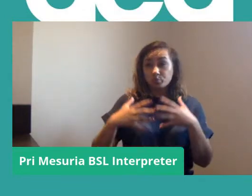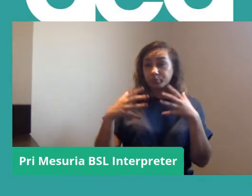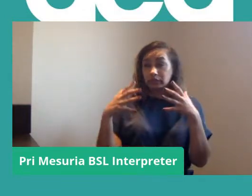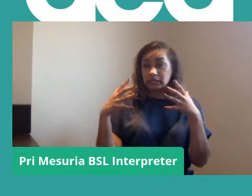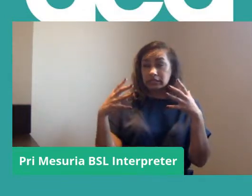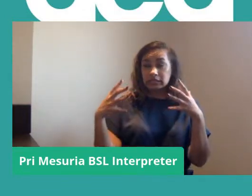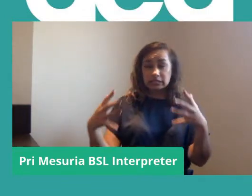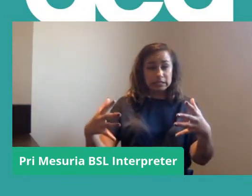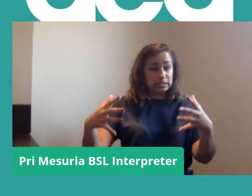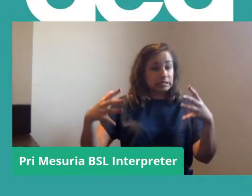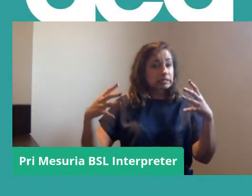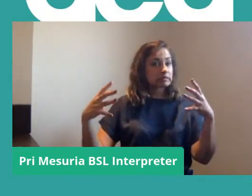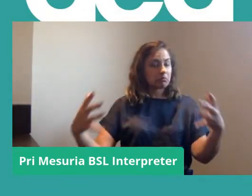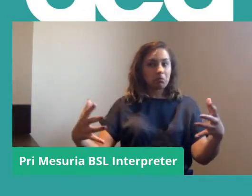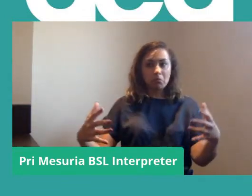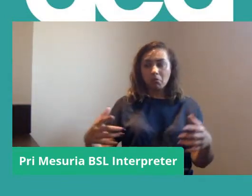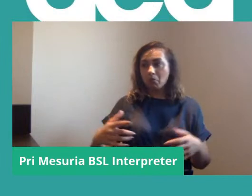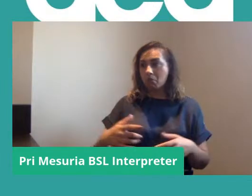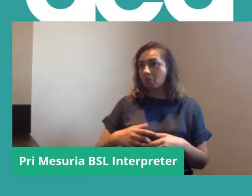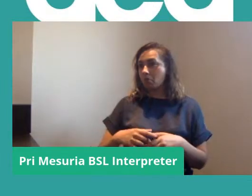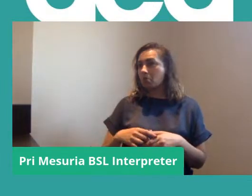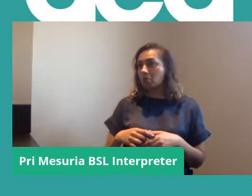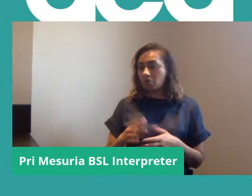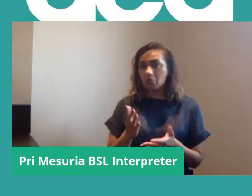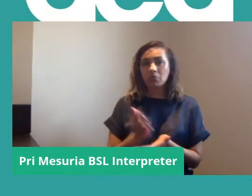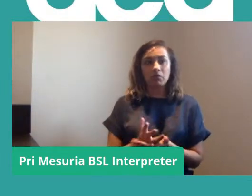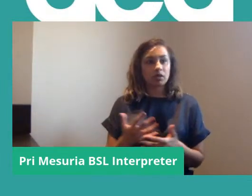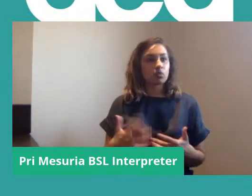increase, understandably, in